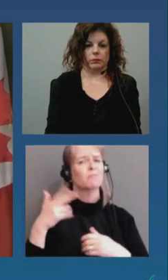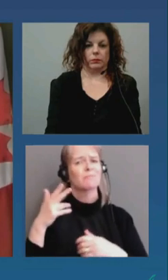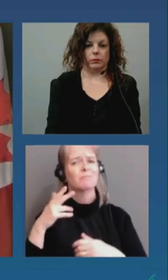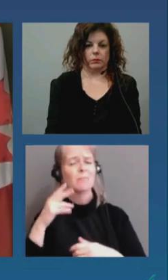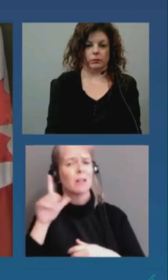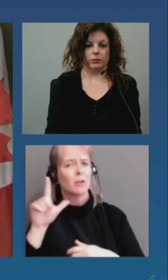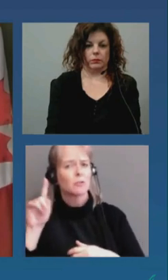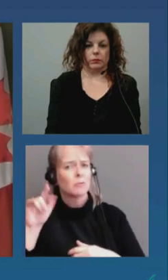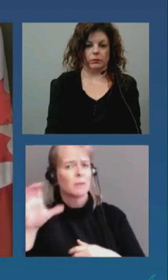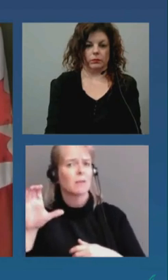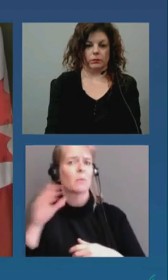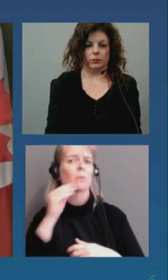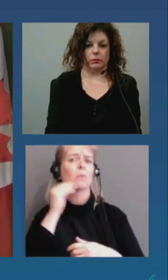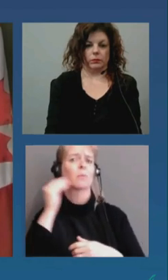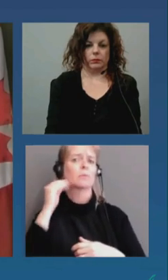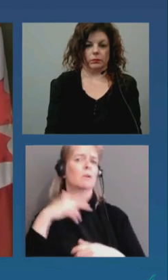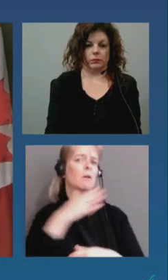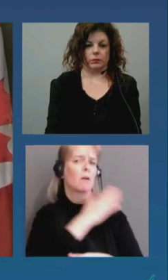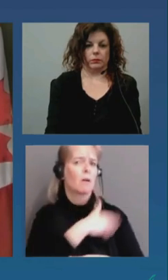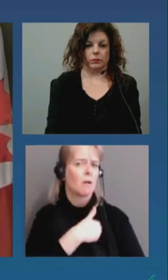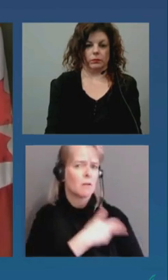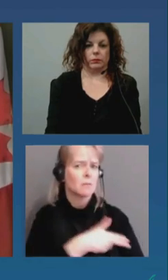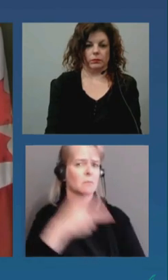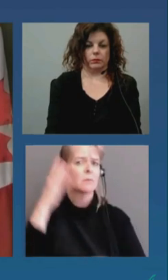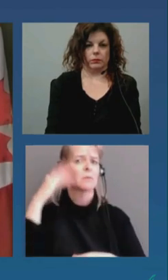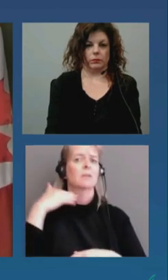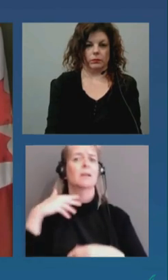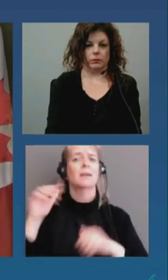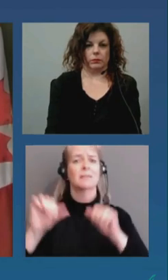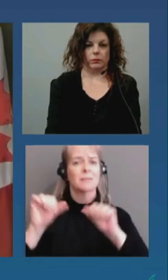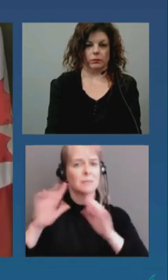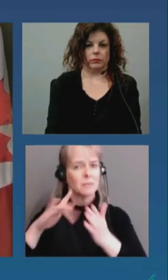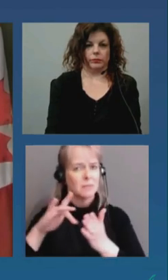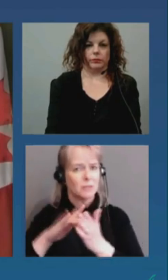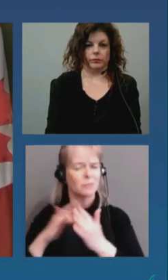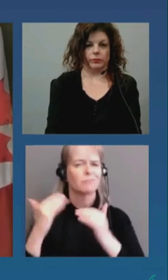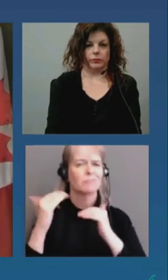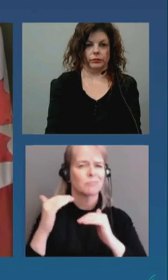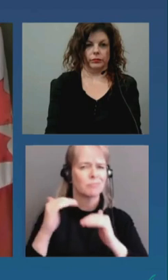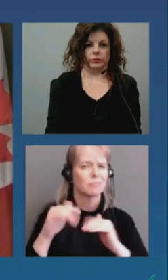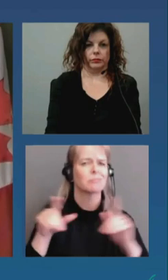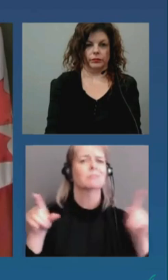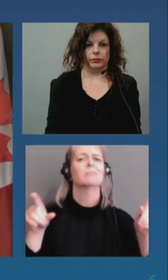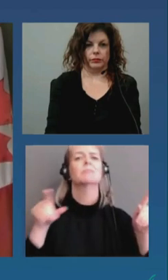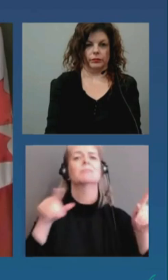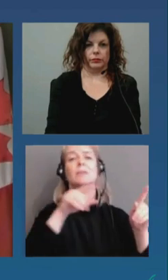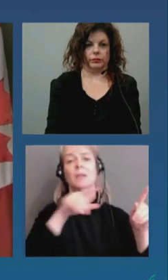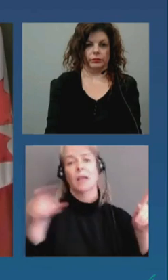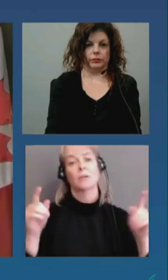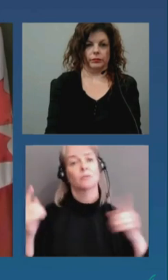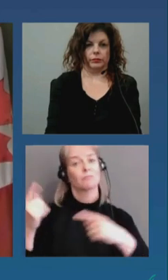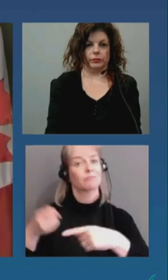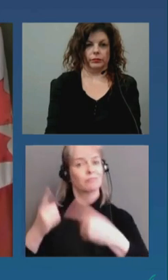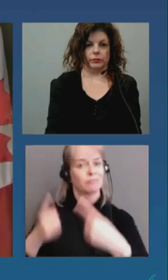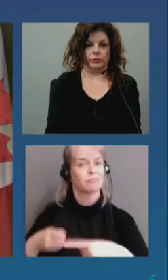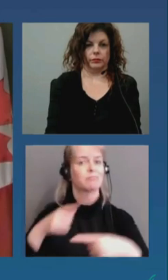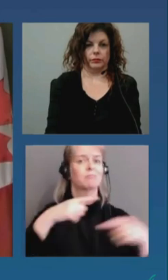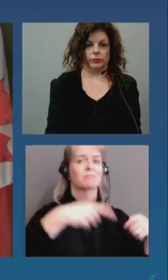homes hospitals and assessment centers and controls at inter-provincial borders including Ottawa Gatineau